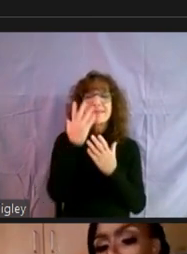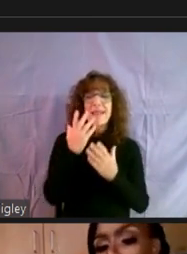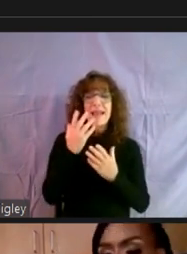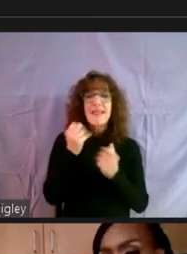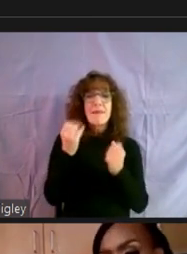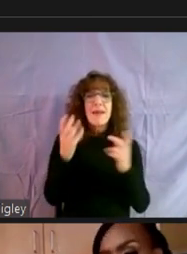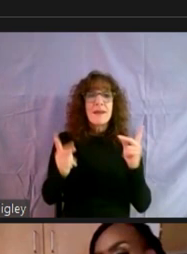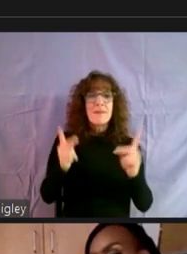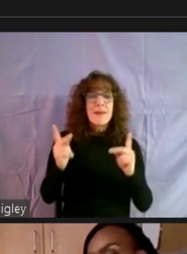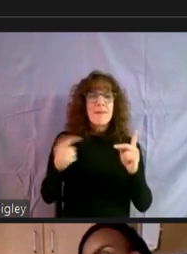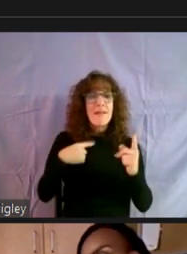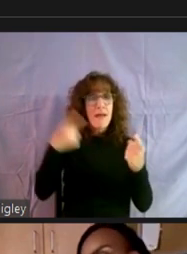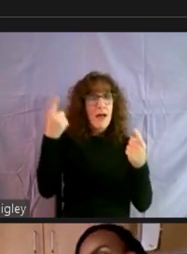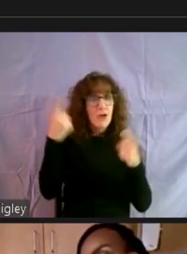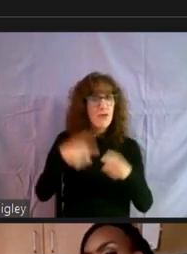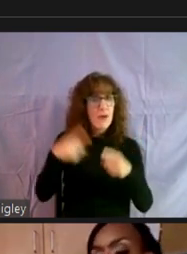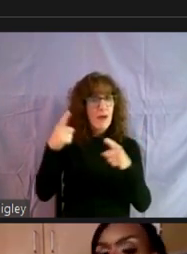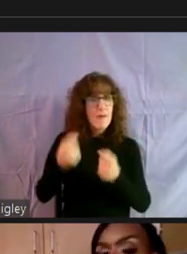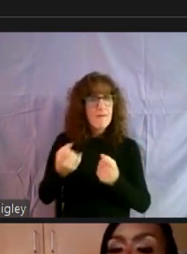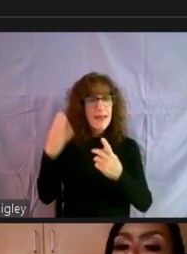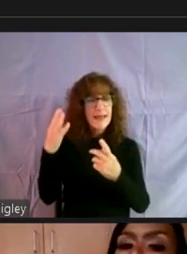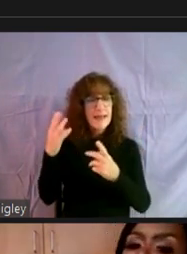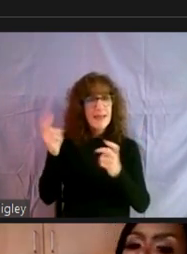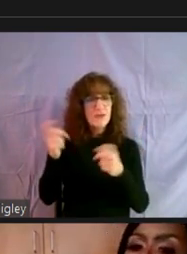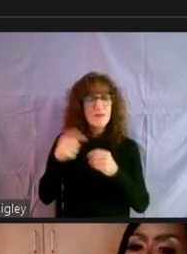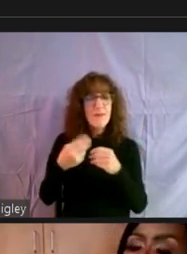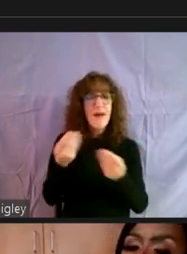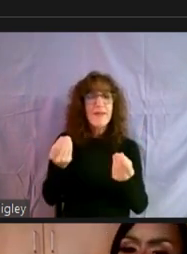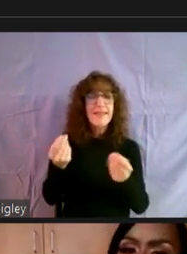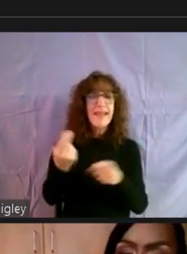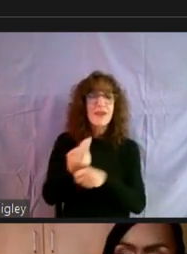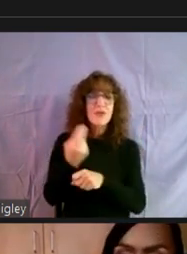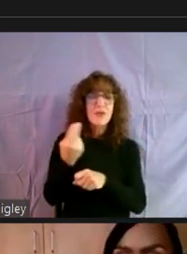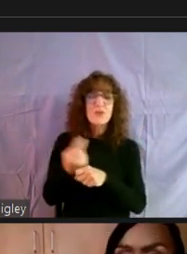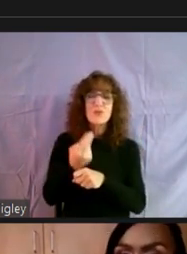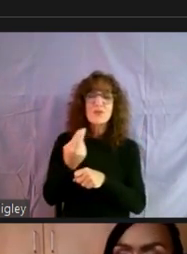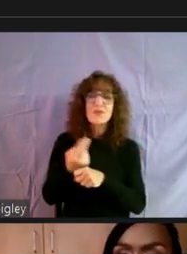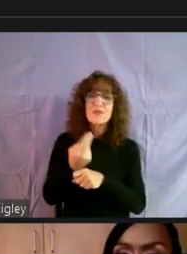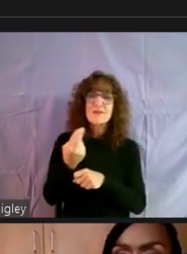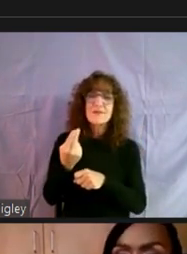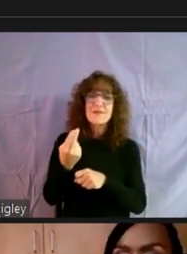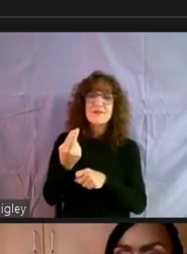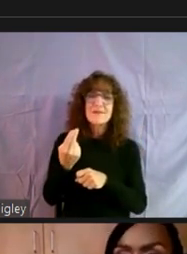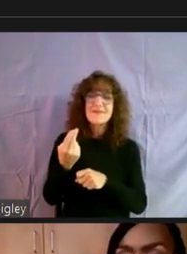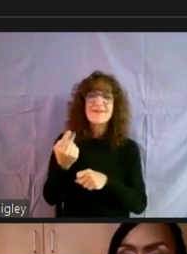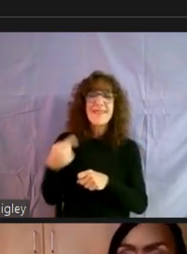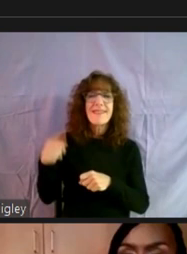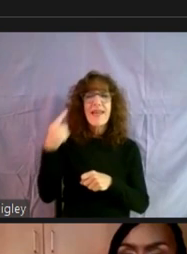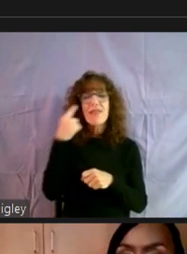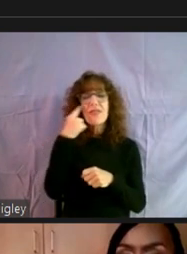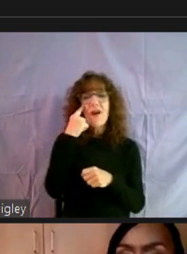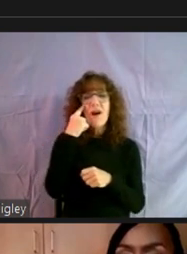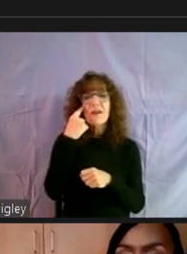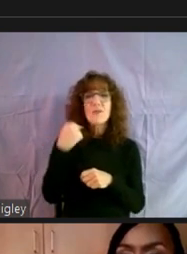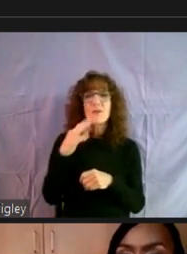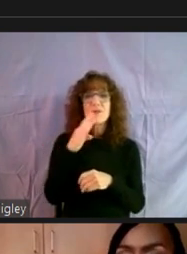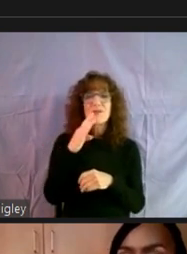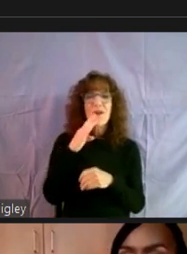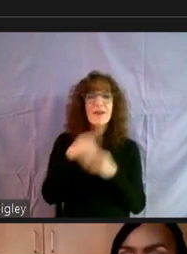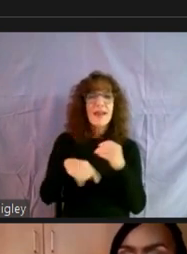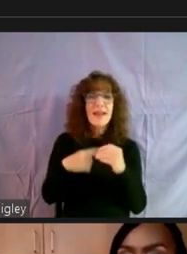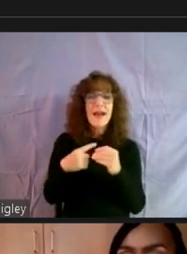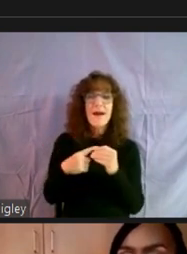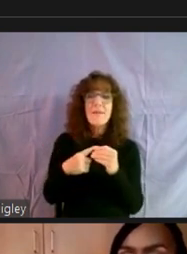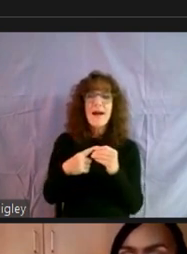lot of people who I agree with on a lot of issues about land use in the County, um, somehow thought that we were talking about,